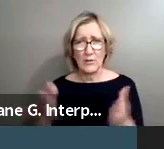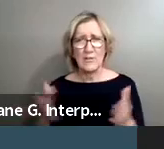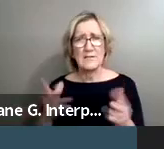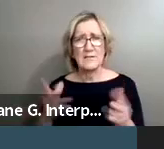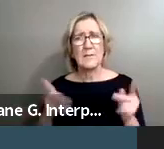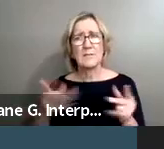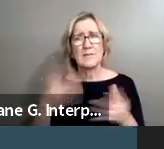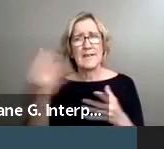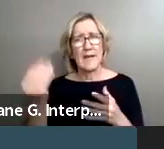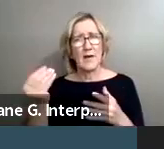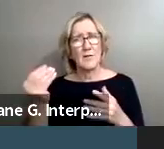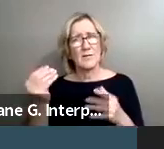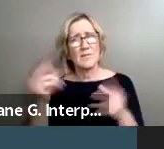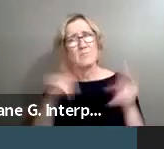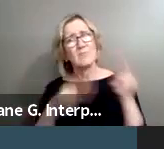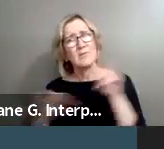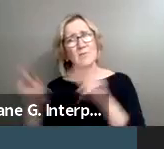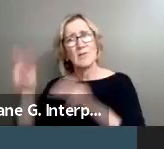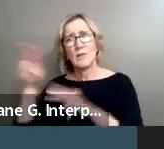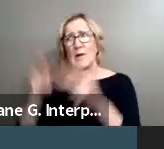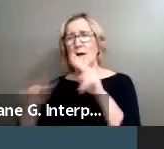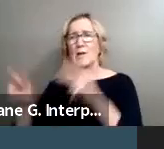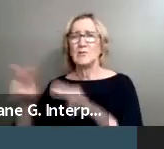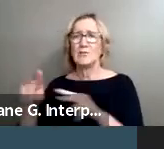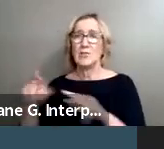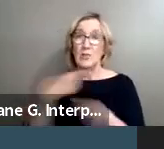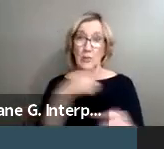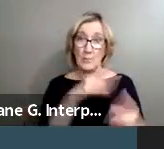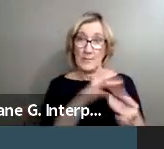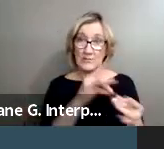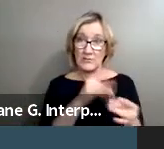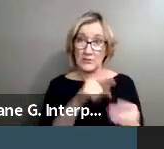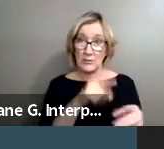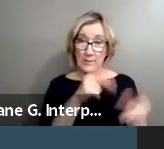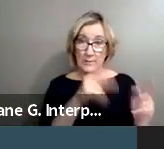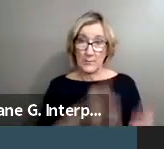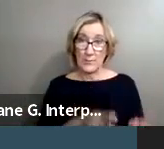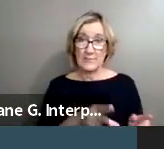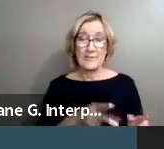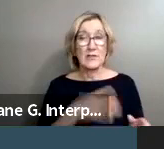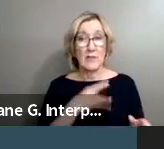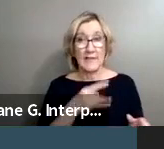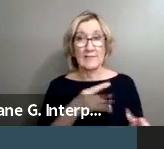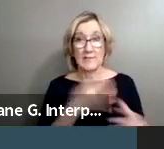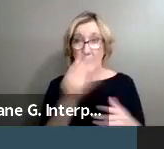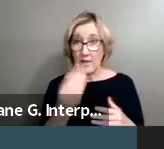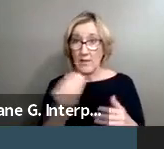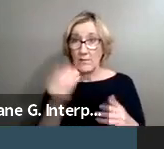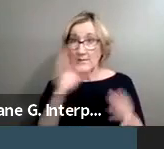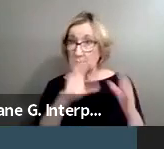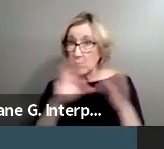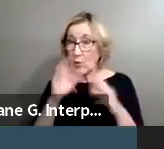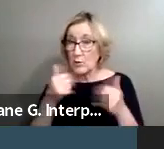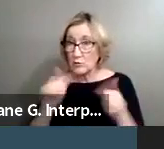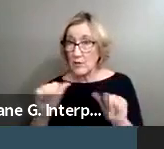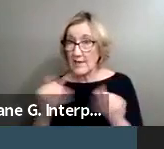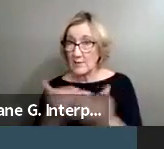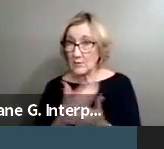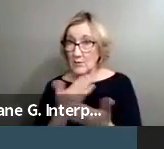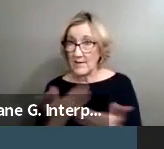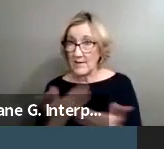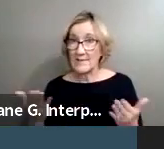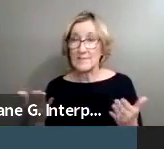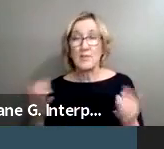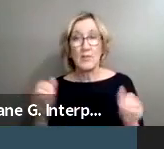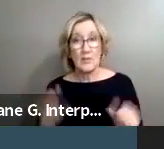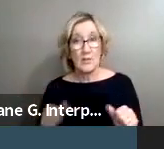out and explore, too. Like, you were mentioning, you as a person, like, you love getting out and exploring things and trying new things. And